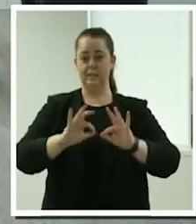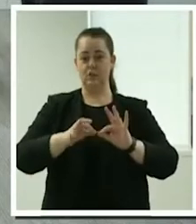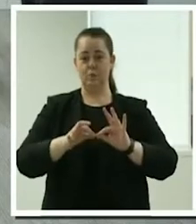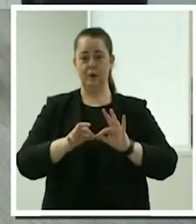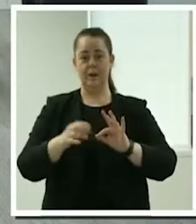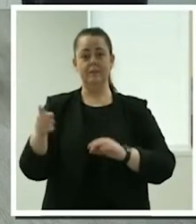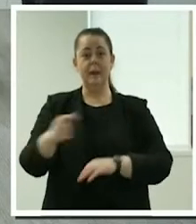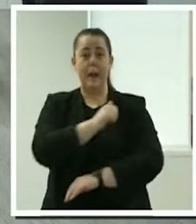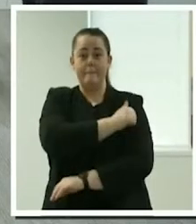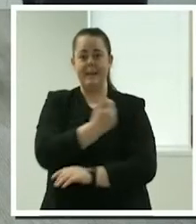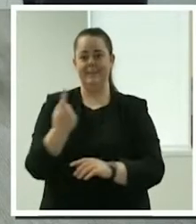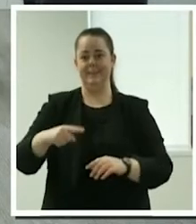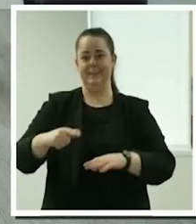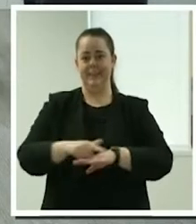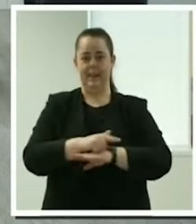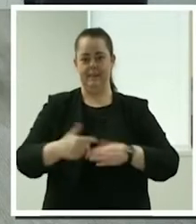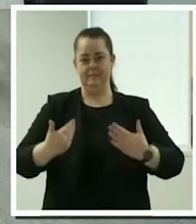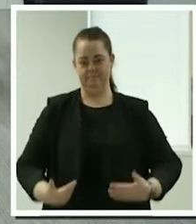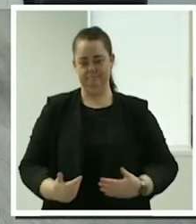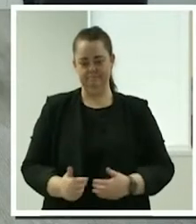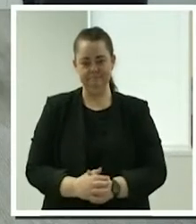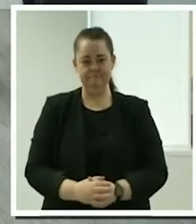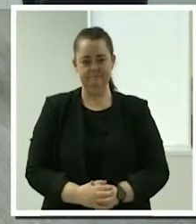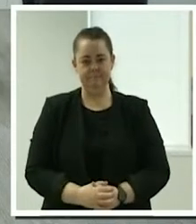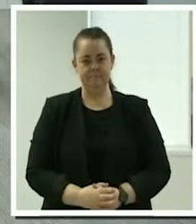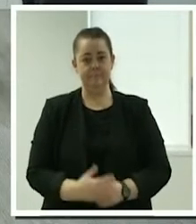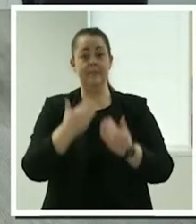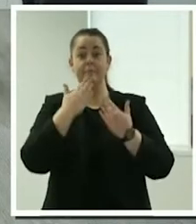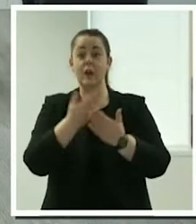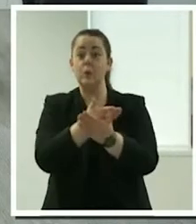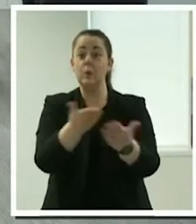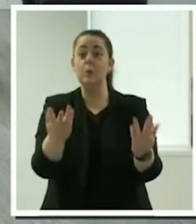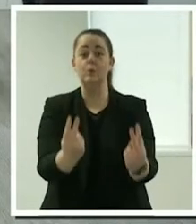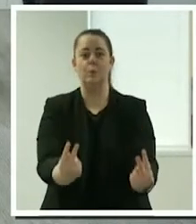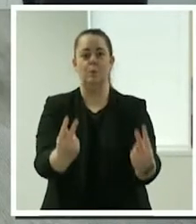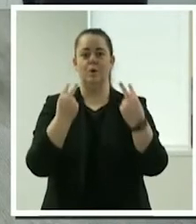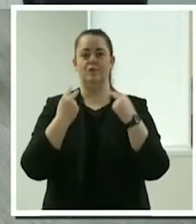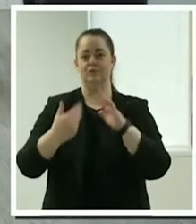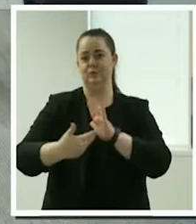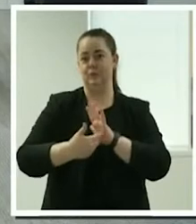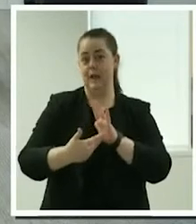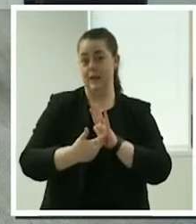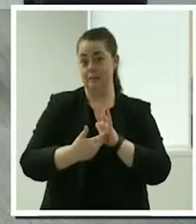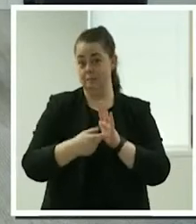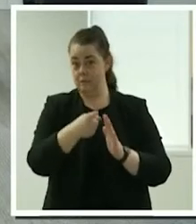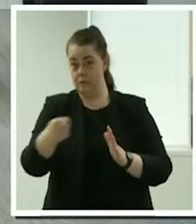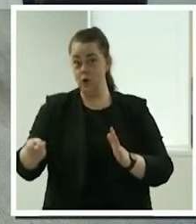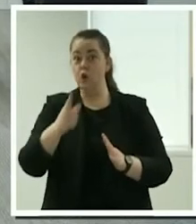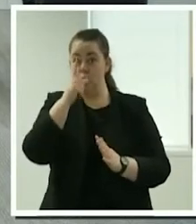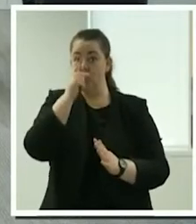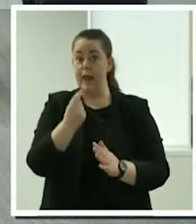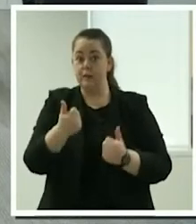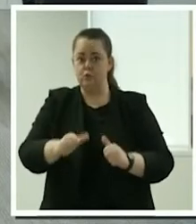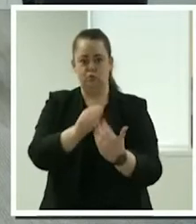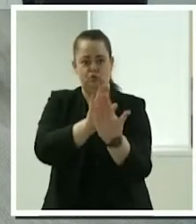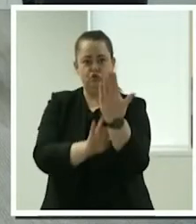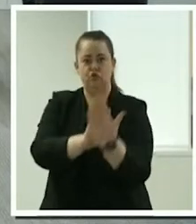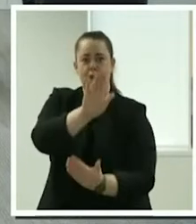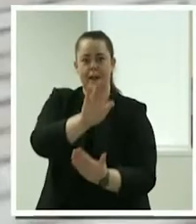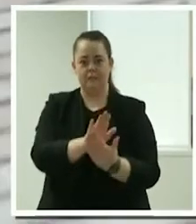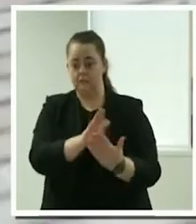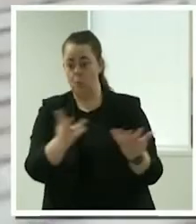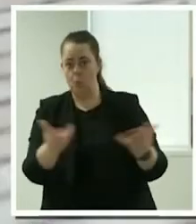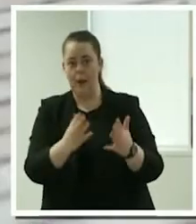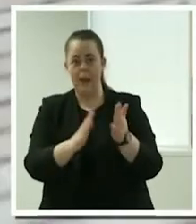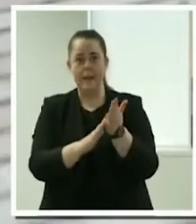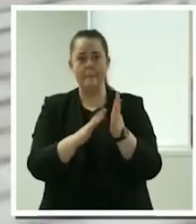Amanda and Leah. And also thank you, the audience, for participating and encourage you to submit your questions via the chat function on the mabel.com.au